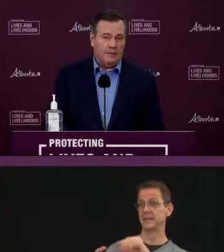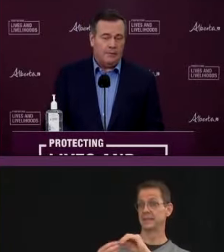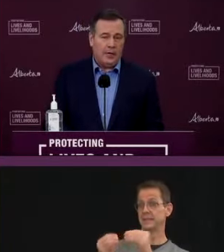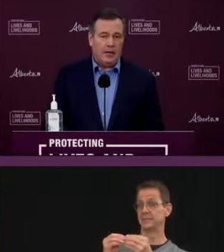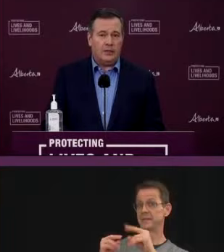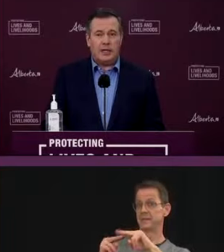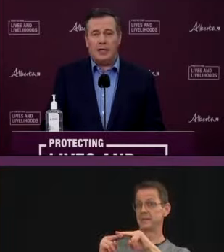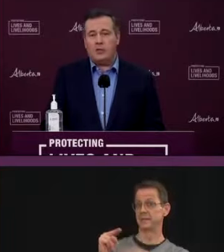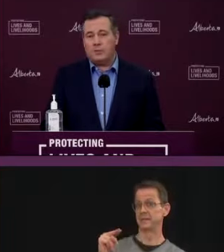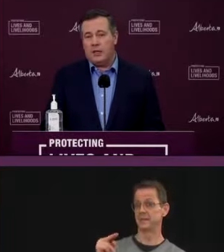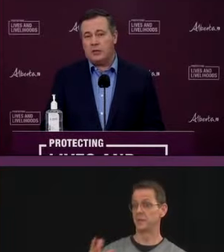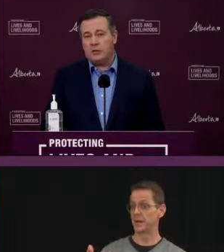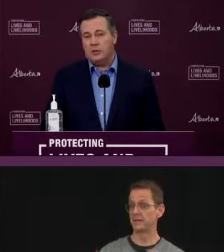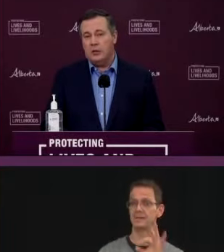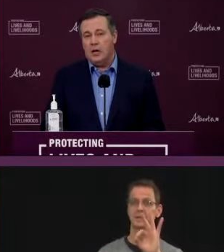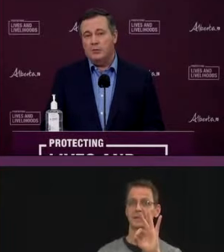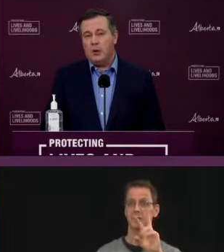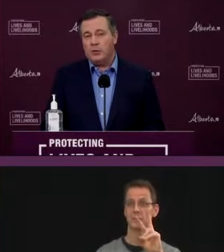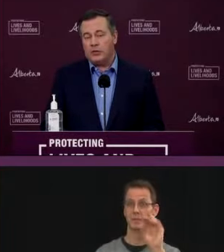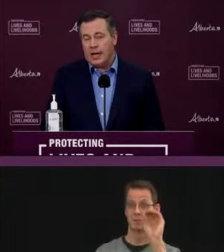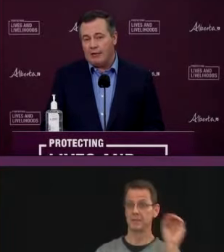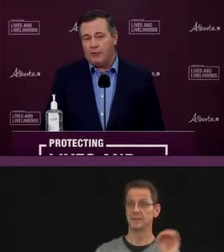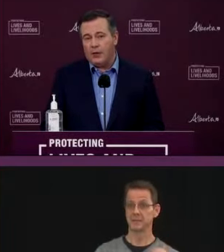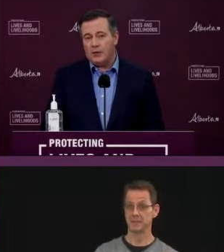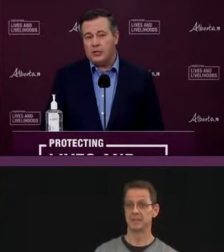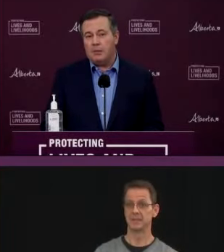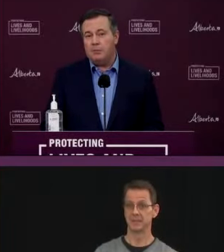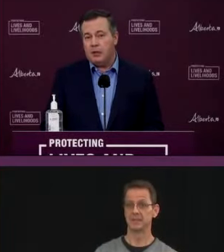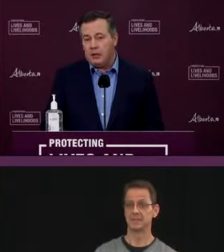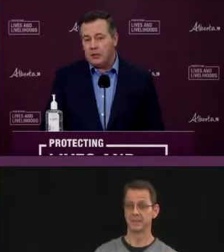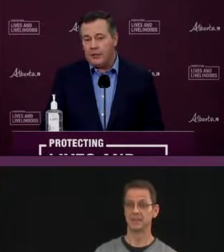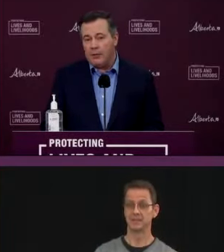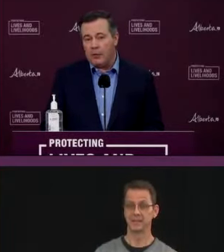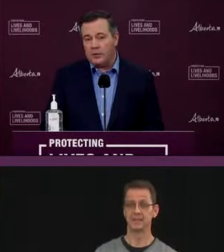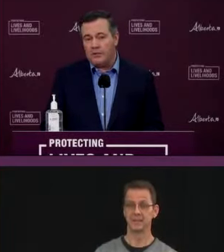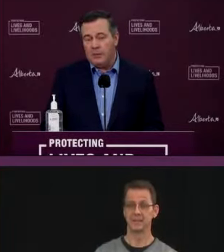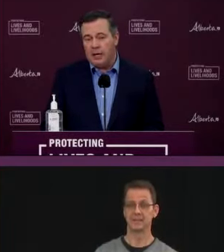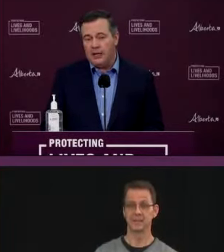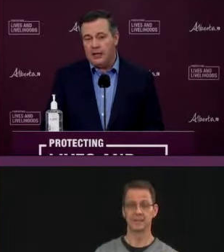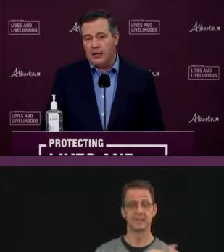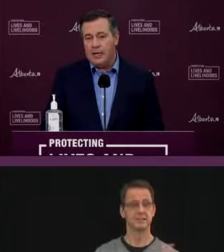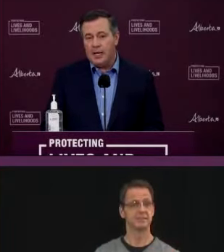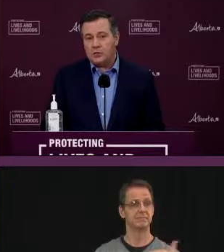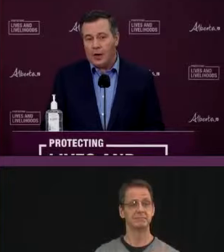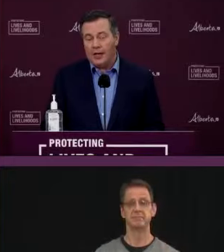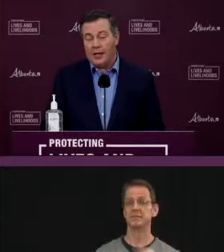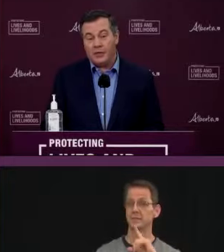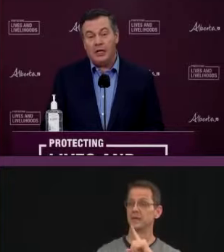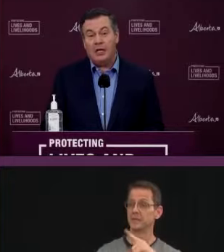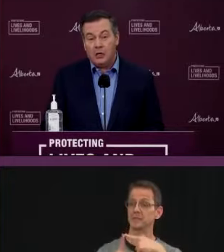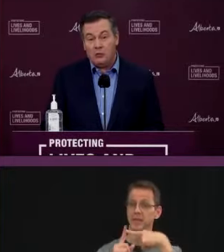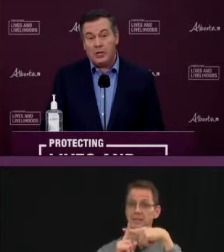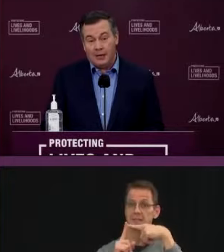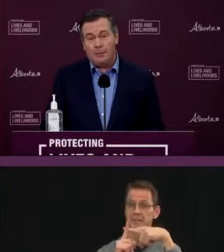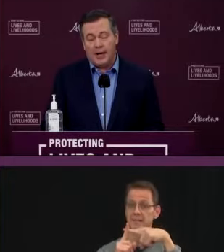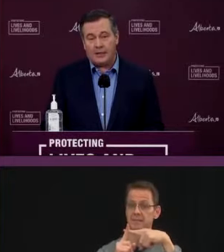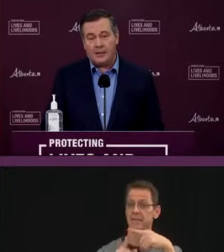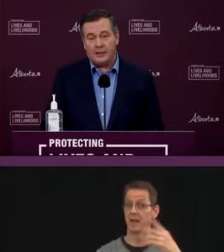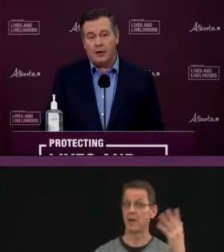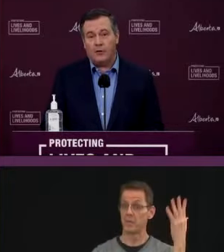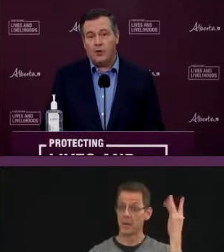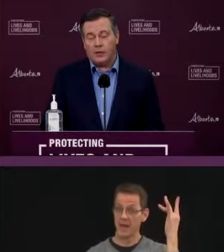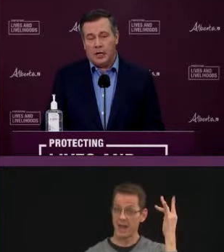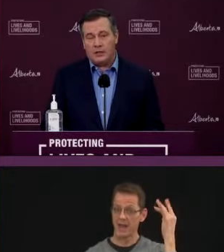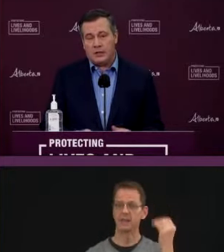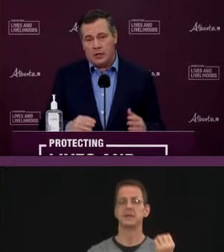data and this data speaks to both the sacrifices that millions of Albertans have made as well as the huge impact